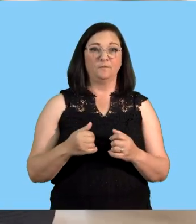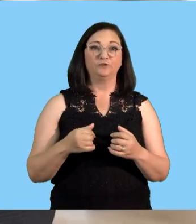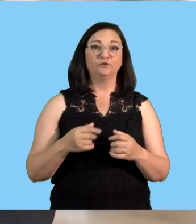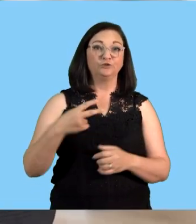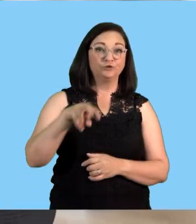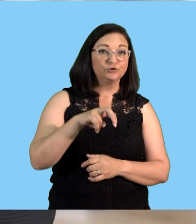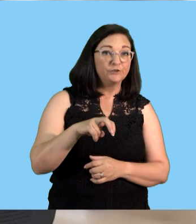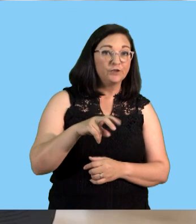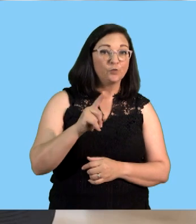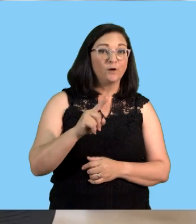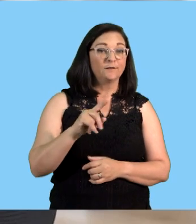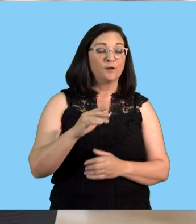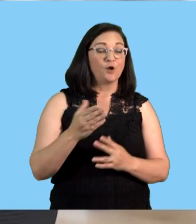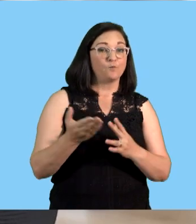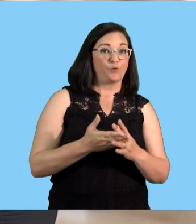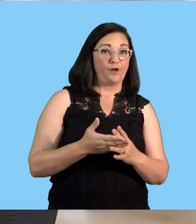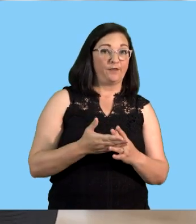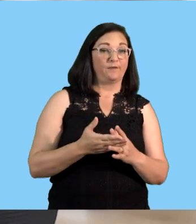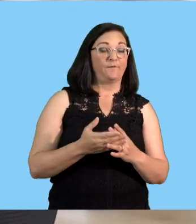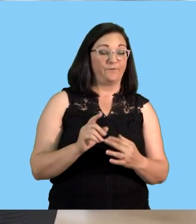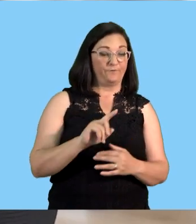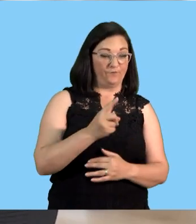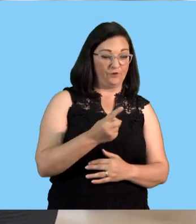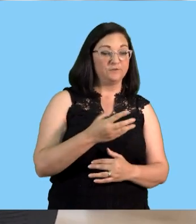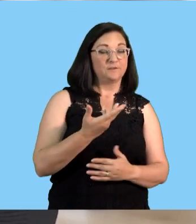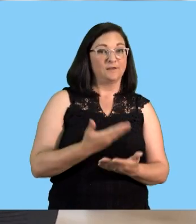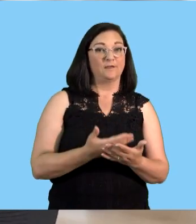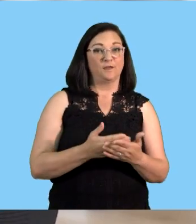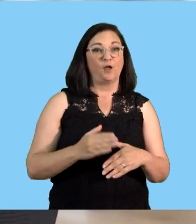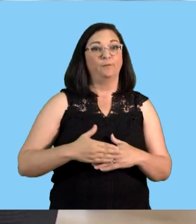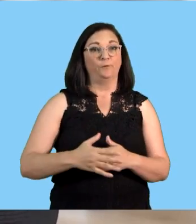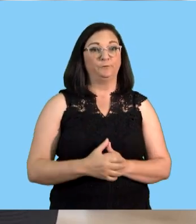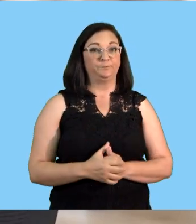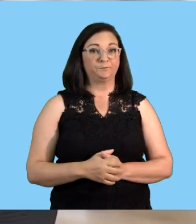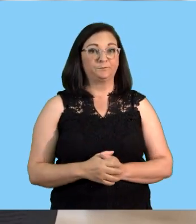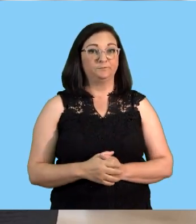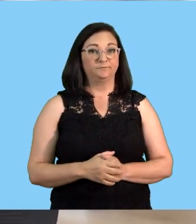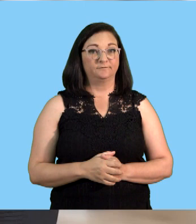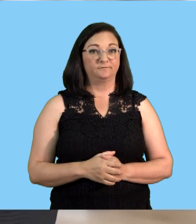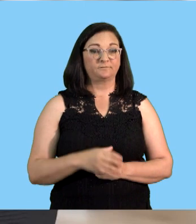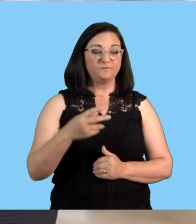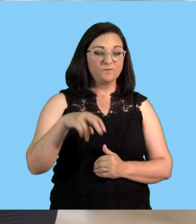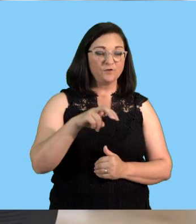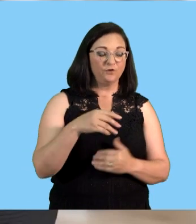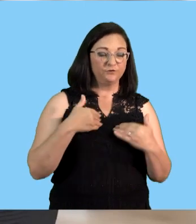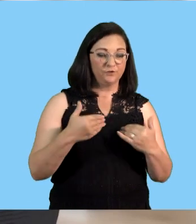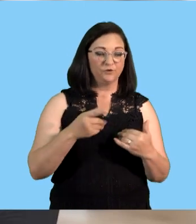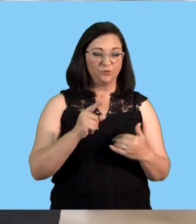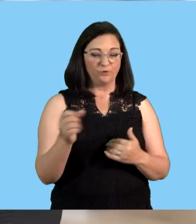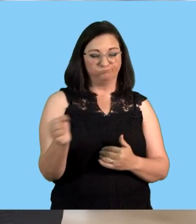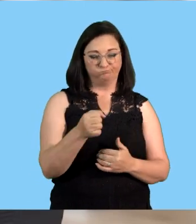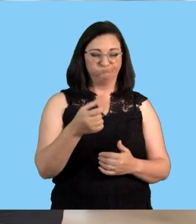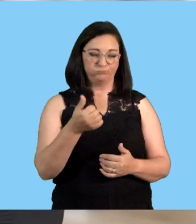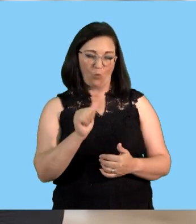to start off this journey after the break so we're going to take a quick break when we come back we're starting off our journey with the recruitment